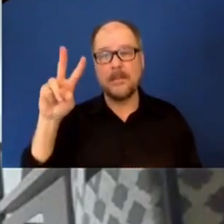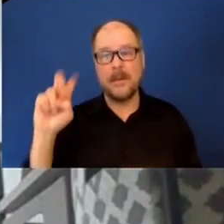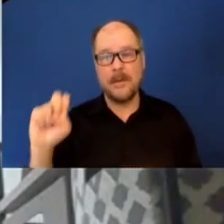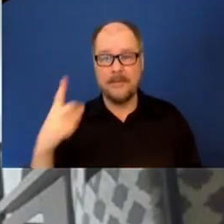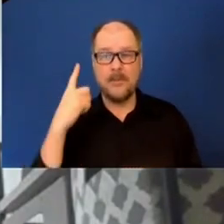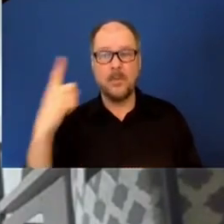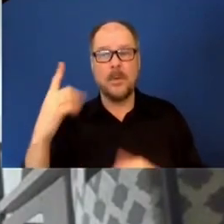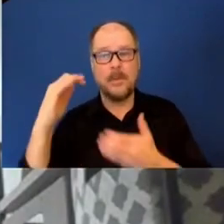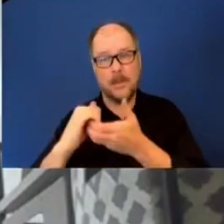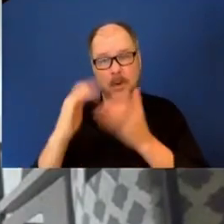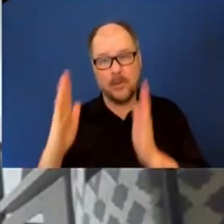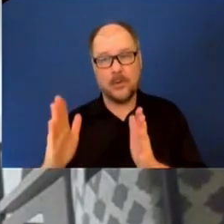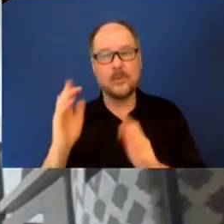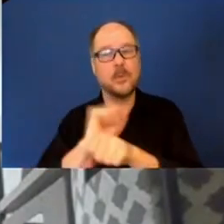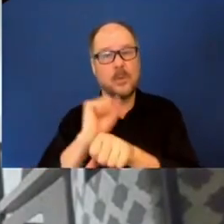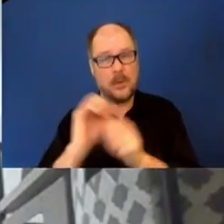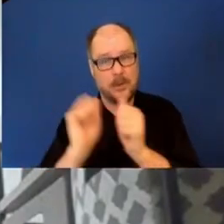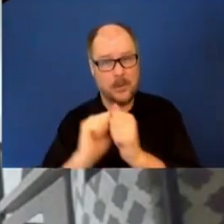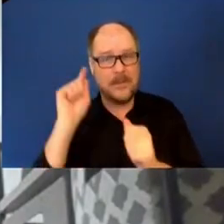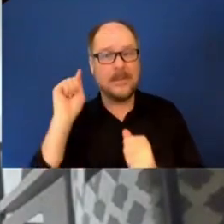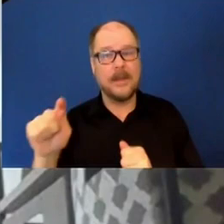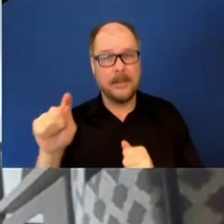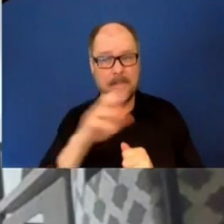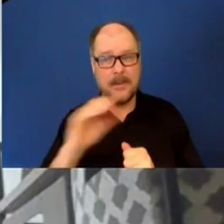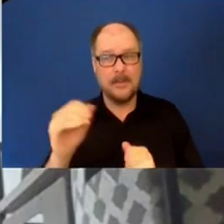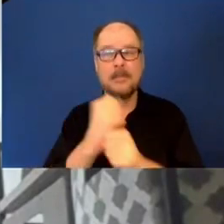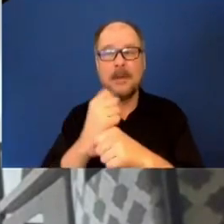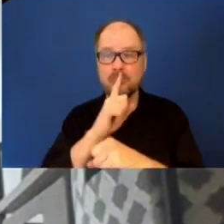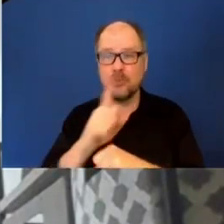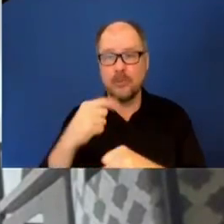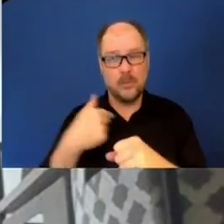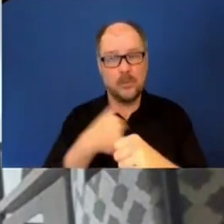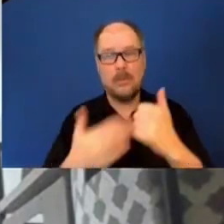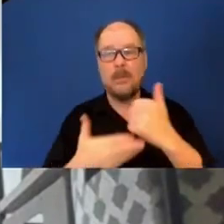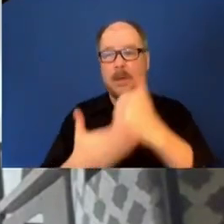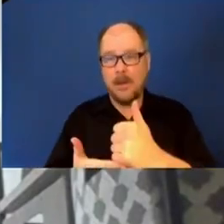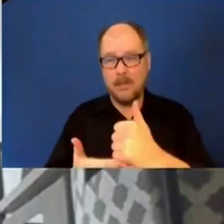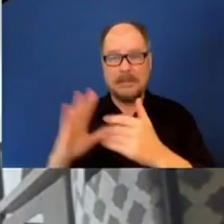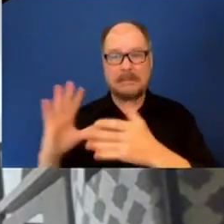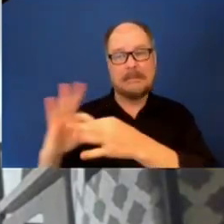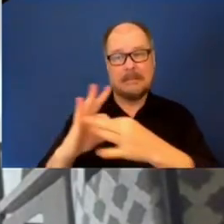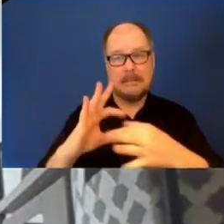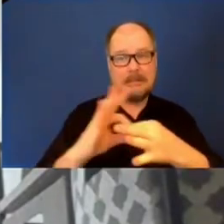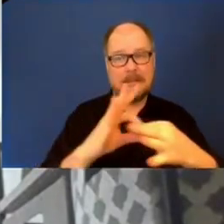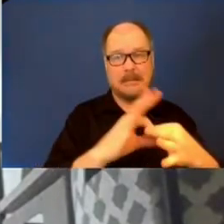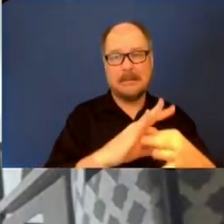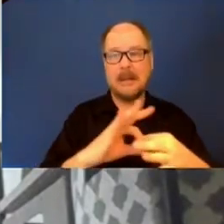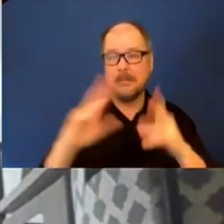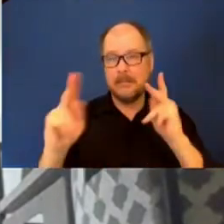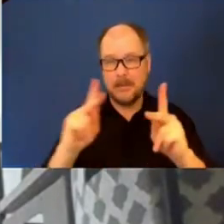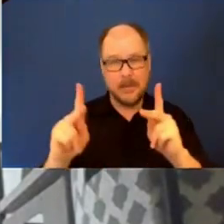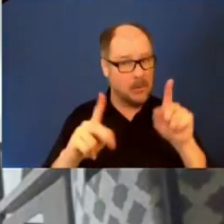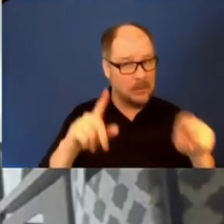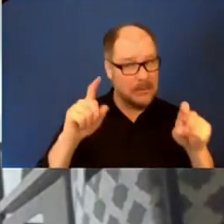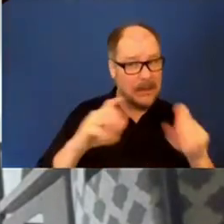that we would be working with them and making sure that we're hoping to connect people to resources that that organization has.